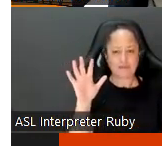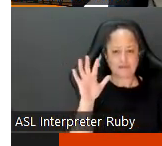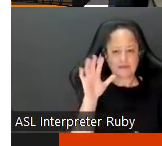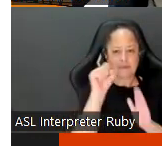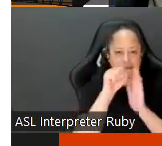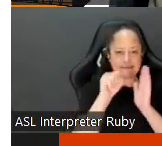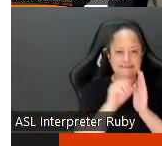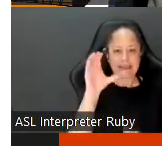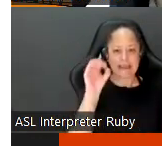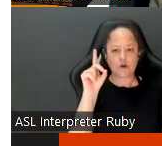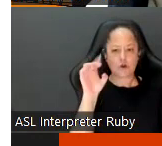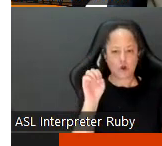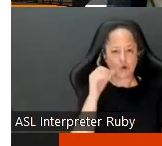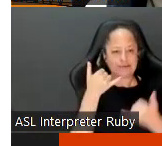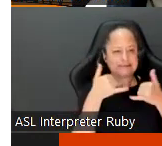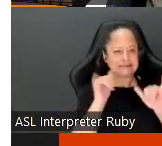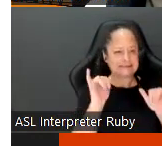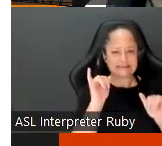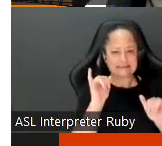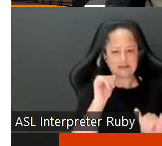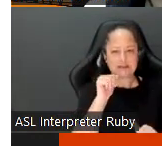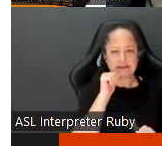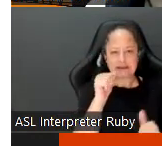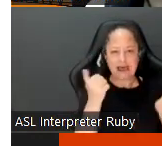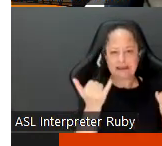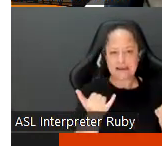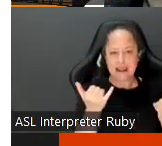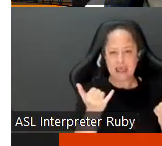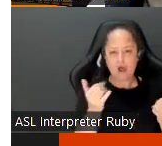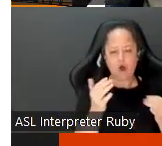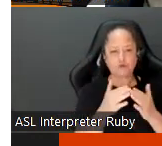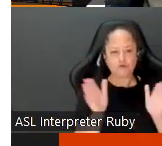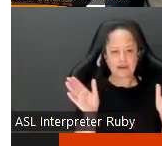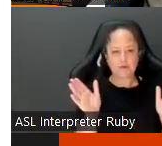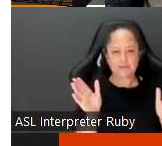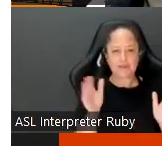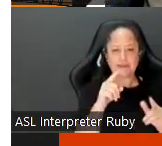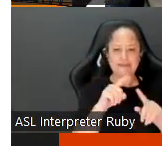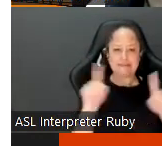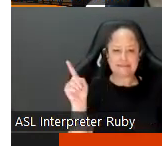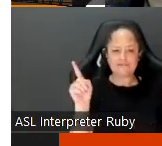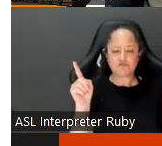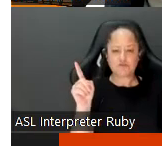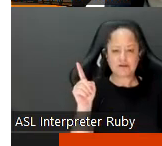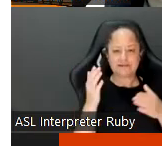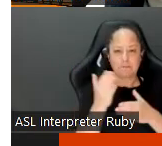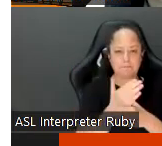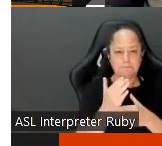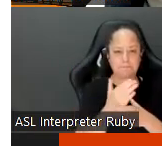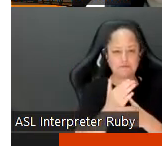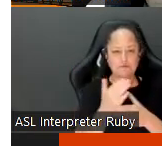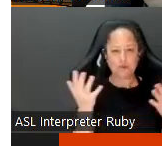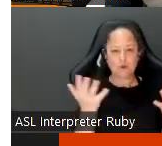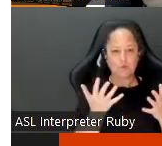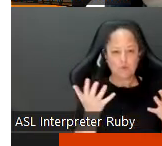state code but that's still a ways away yet and more generally um there's a difference too between what